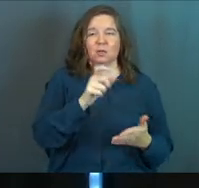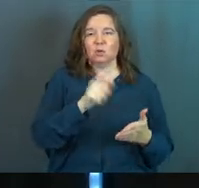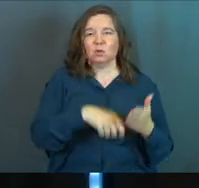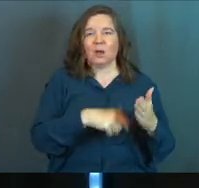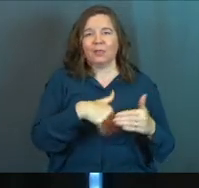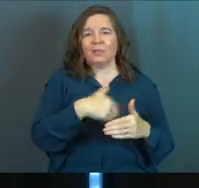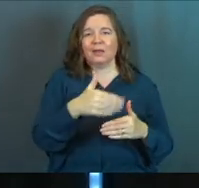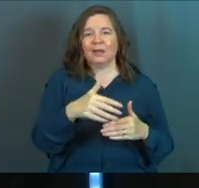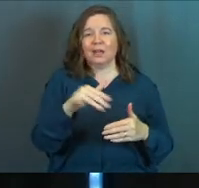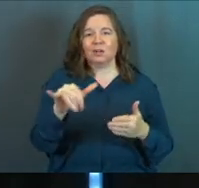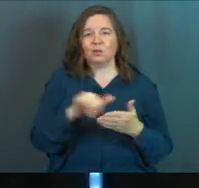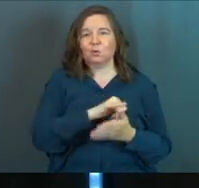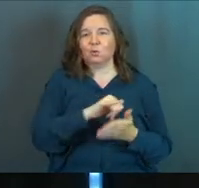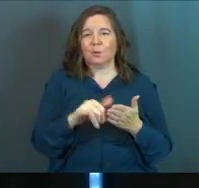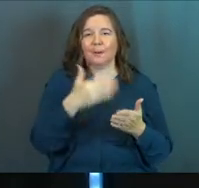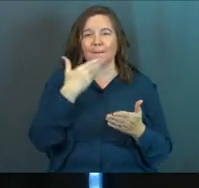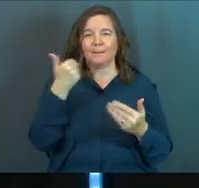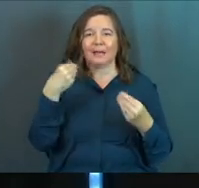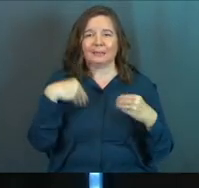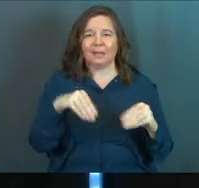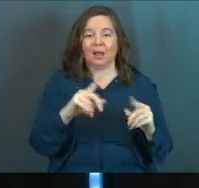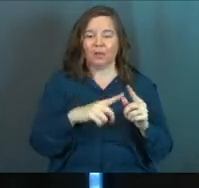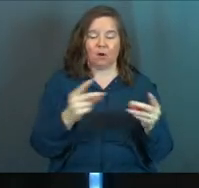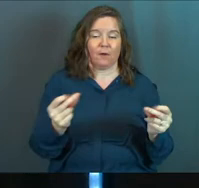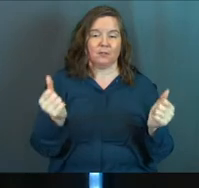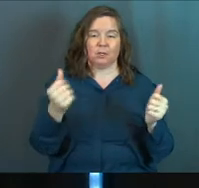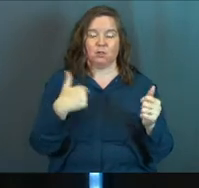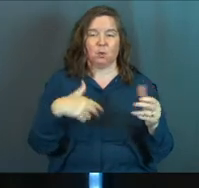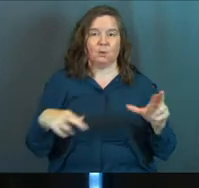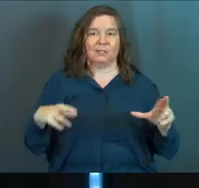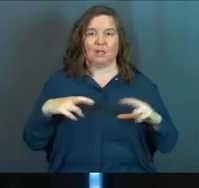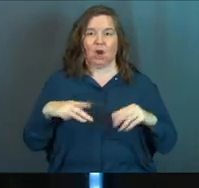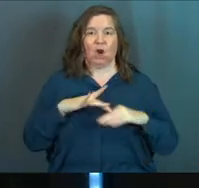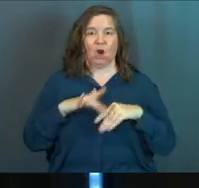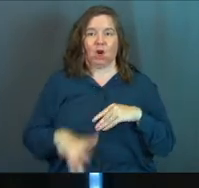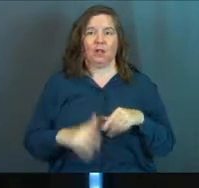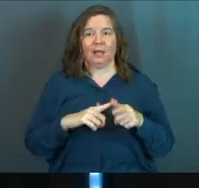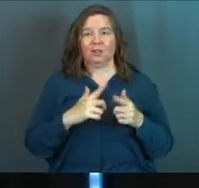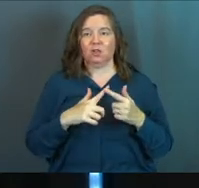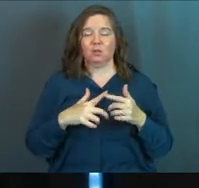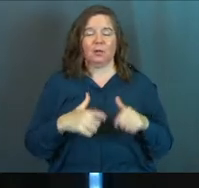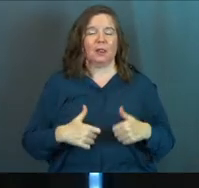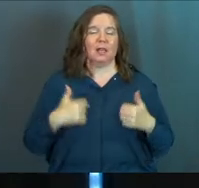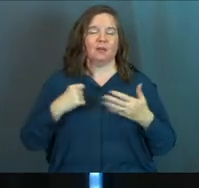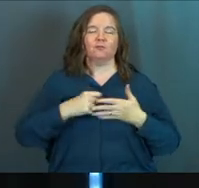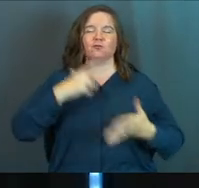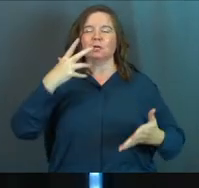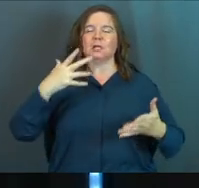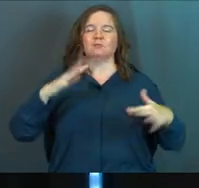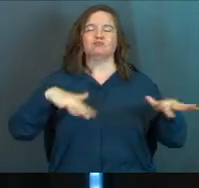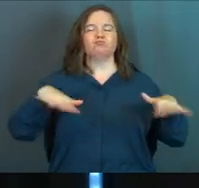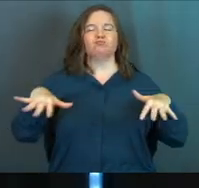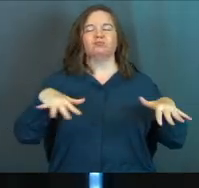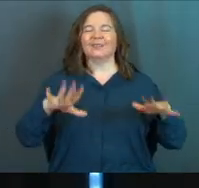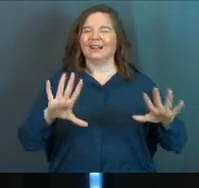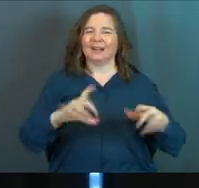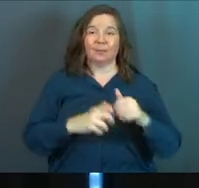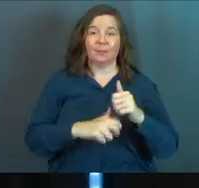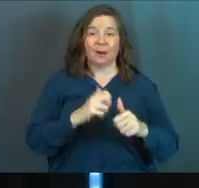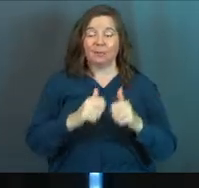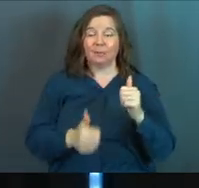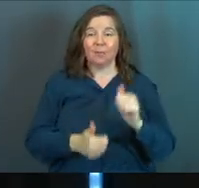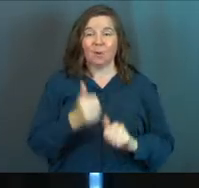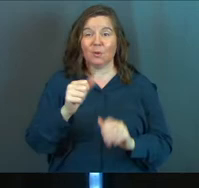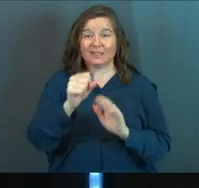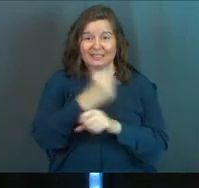the next New York Times bestseller. And then all of a sudden you retire early and then you just live a life of leisure. The problem is, is that